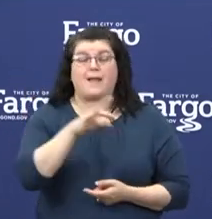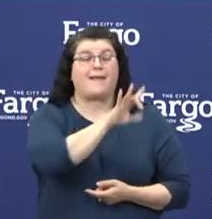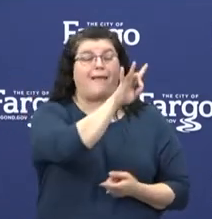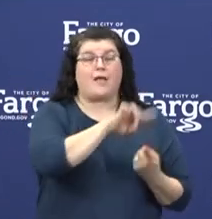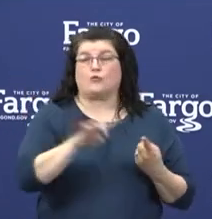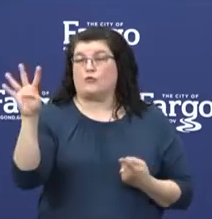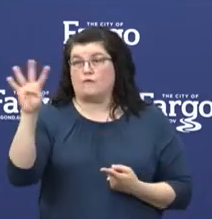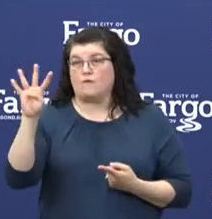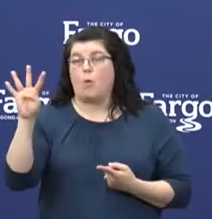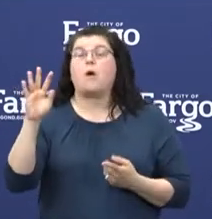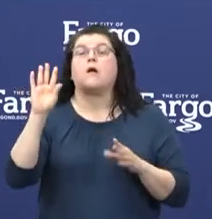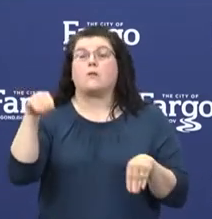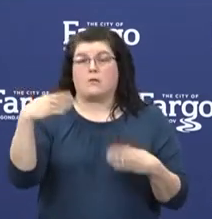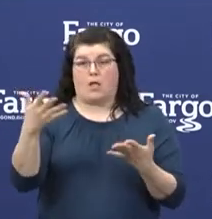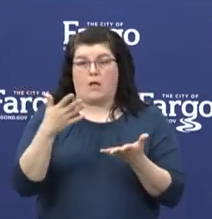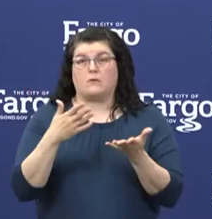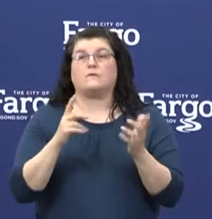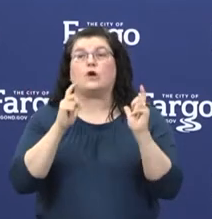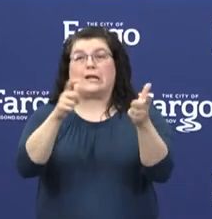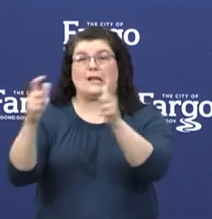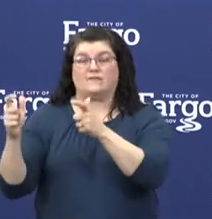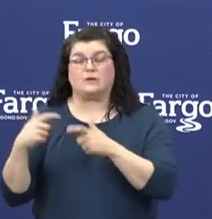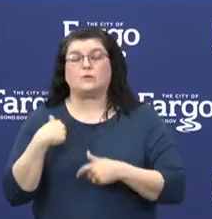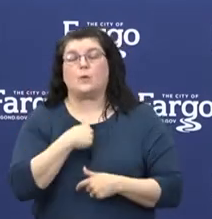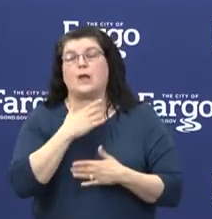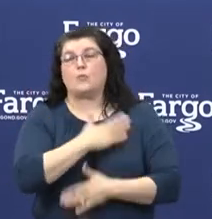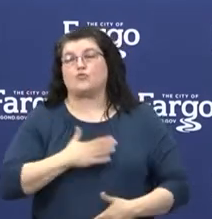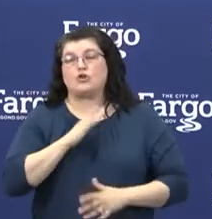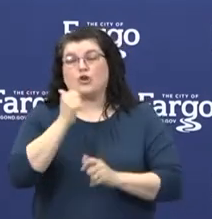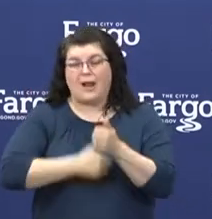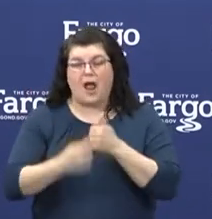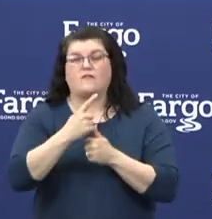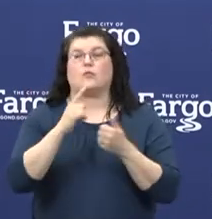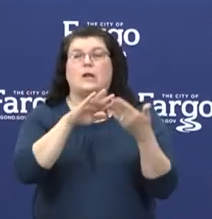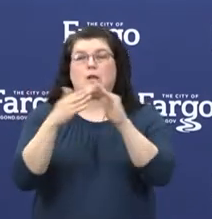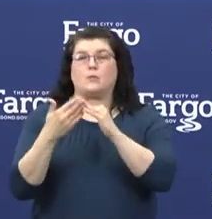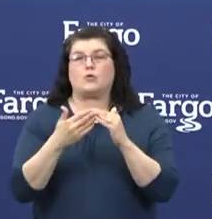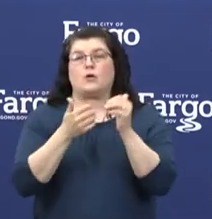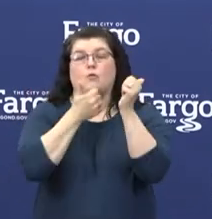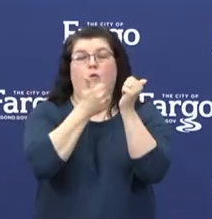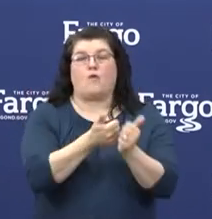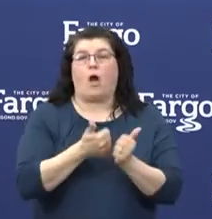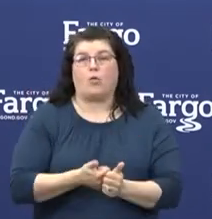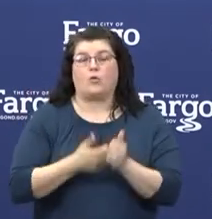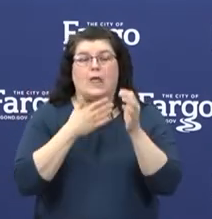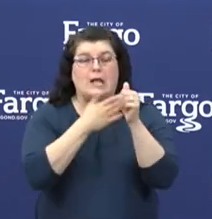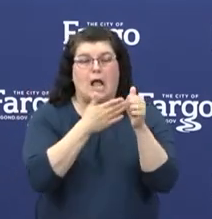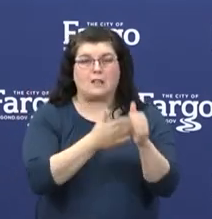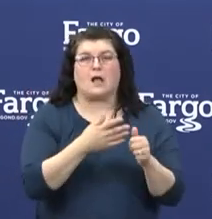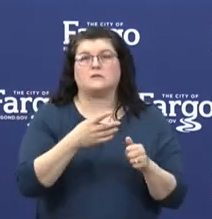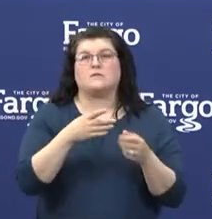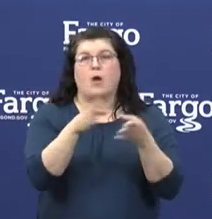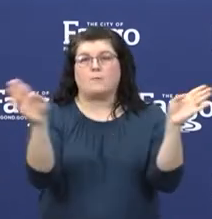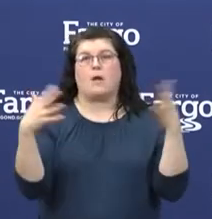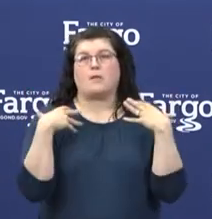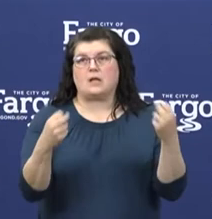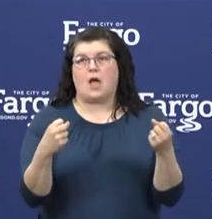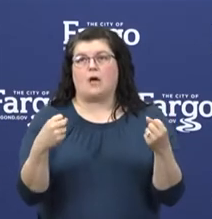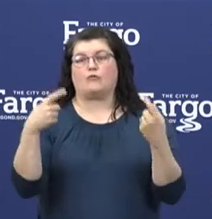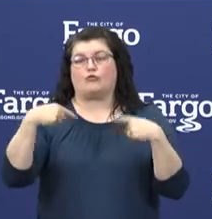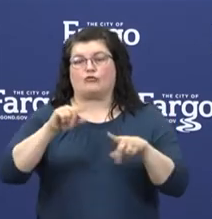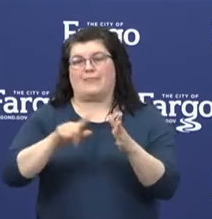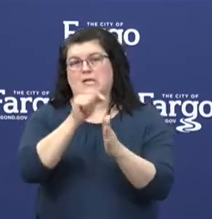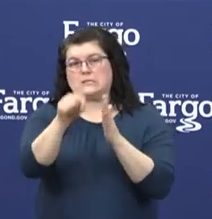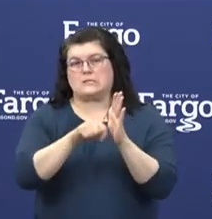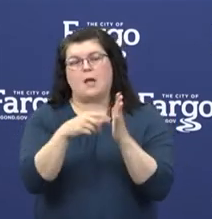p.m. We appreciate everyone in our communities for being diligent and following the public health guidelines during this pandemic. Thank